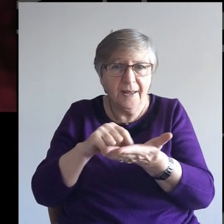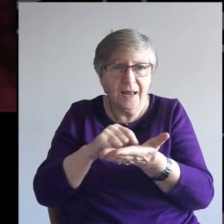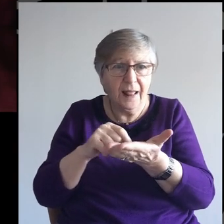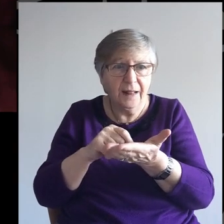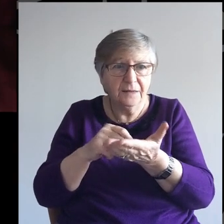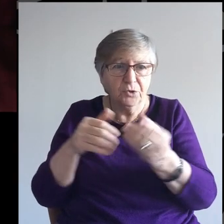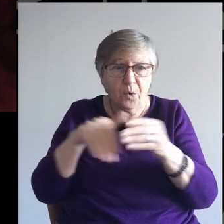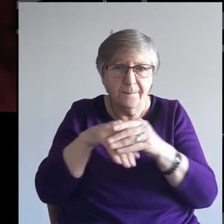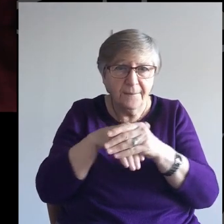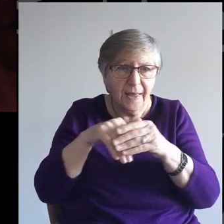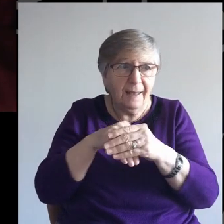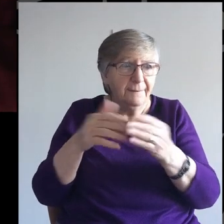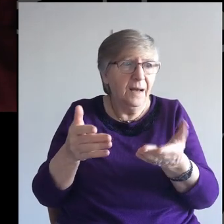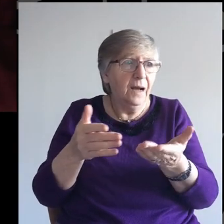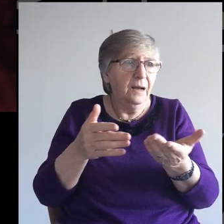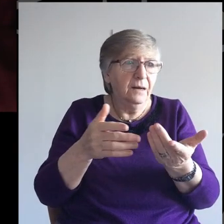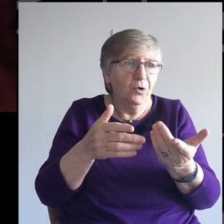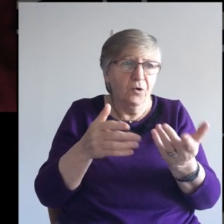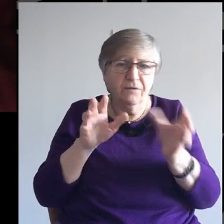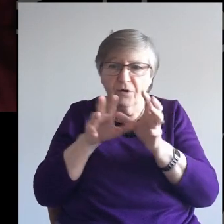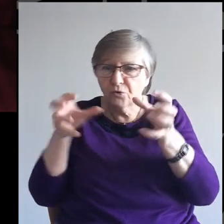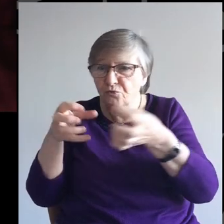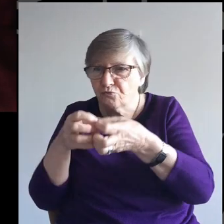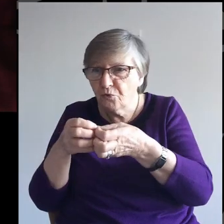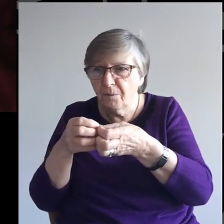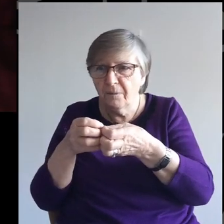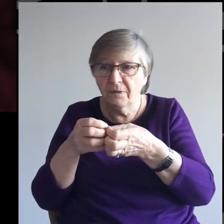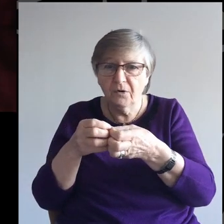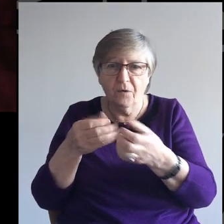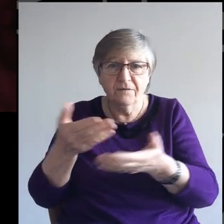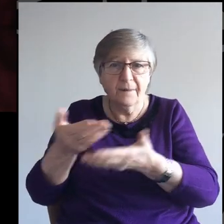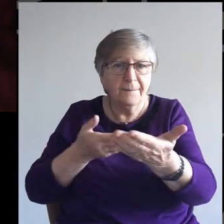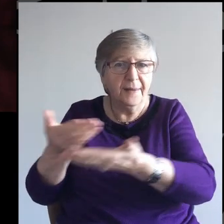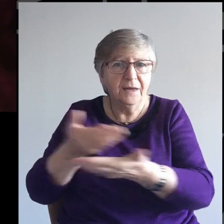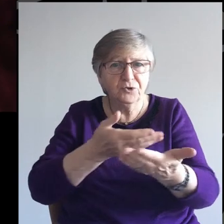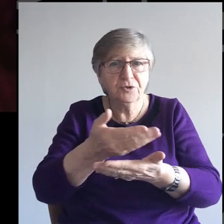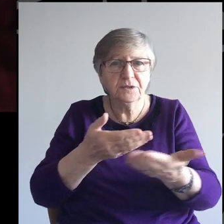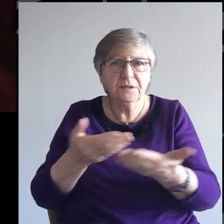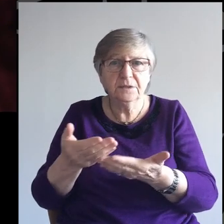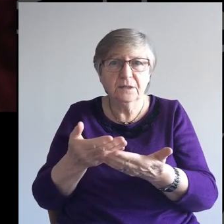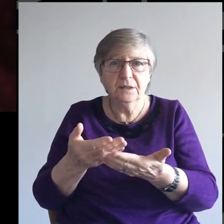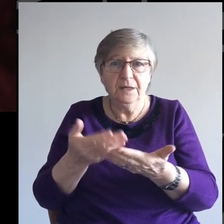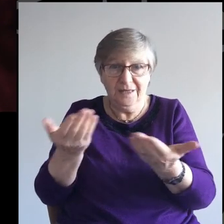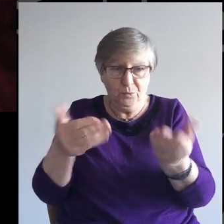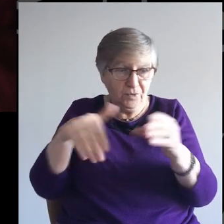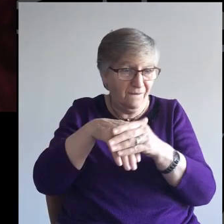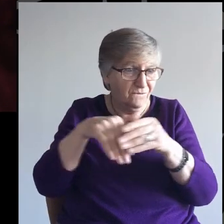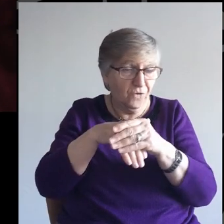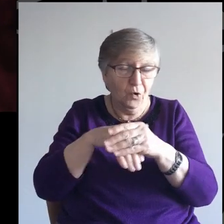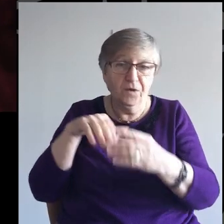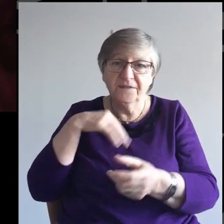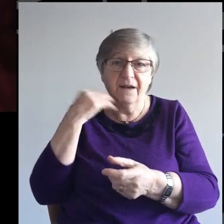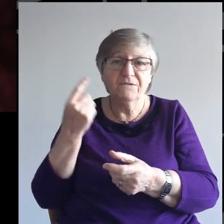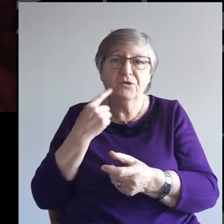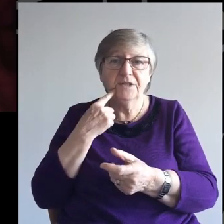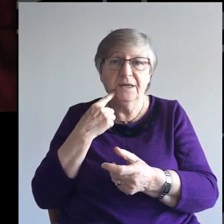for all we know, a member of the Royal College of Galilean Peril Merchants. He was involved in this.